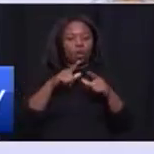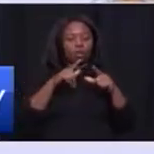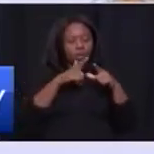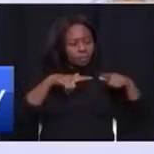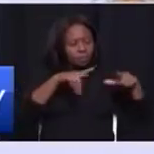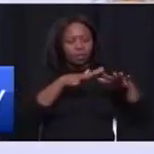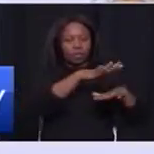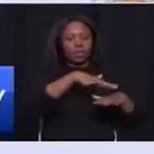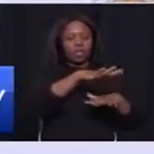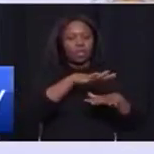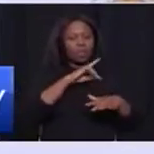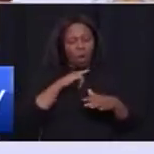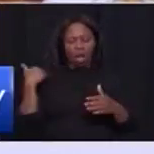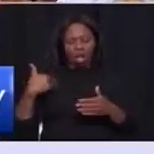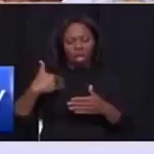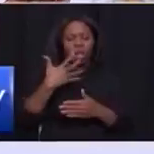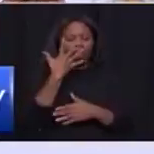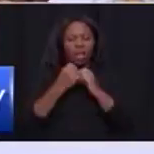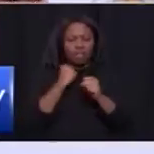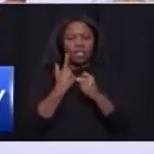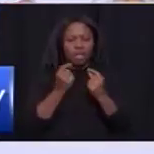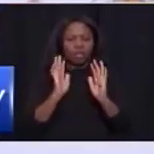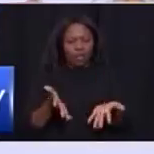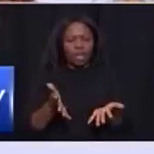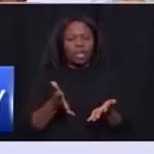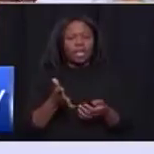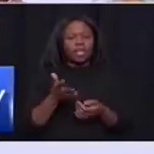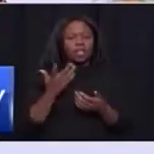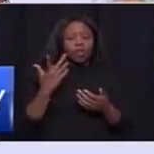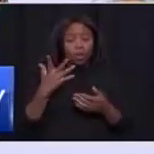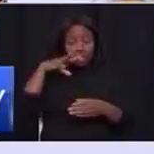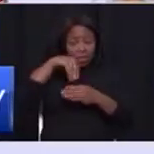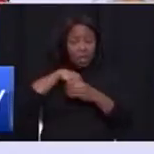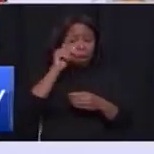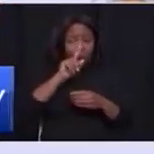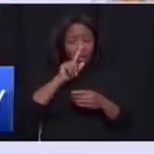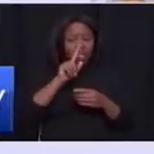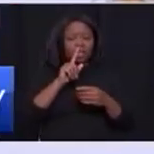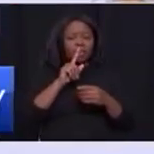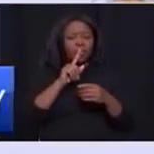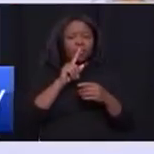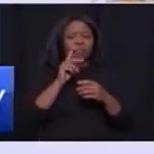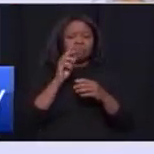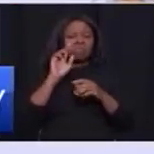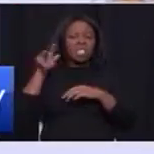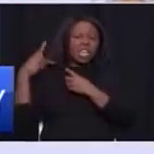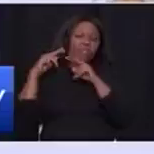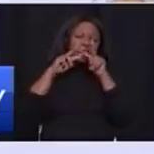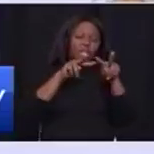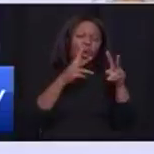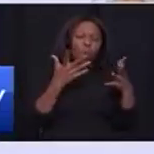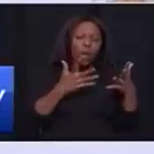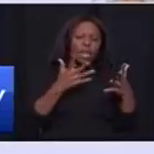done over the past five years. And that supportive infrastructure includes the revitalization of industrial parks,